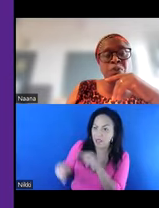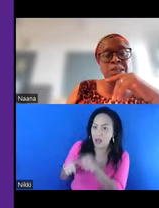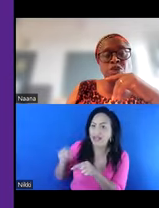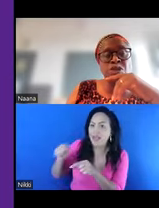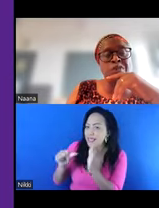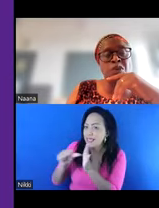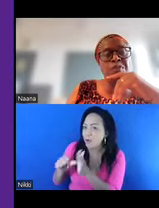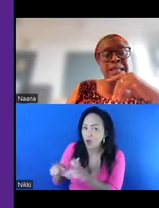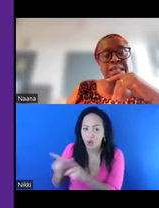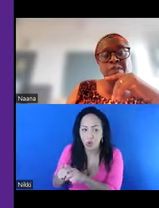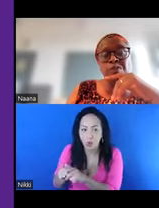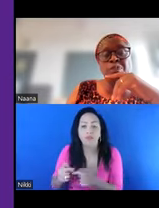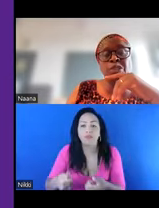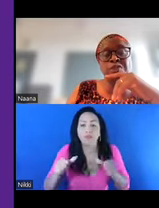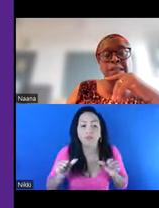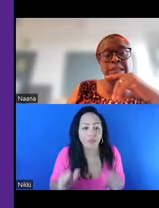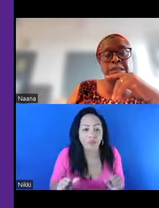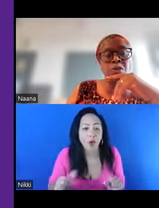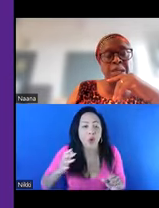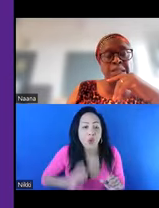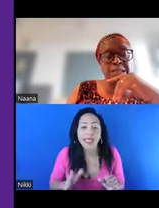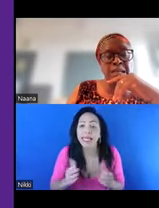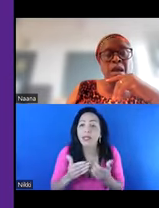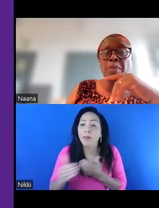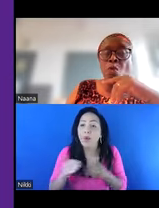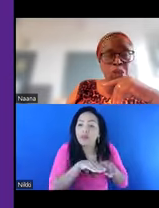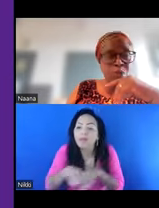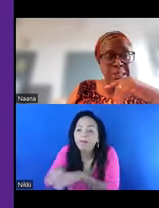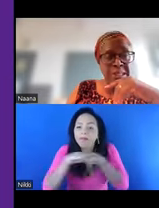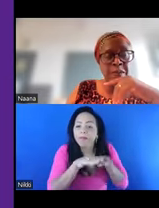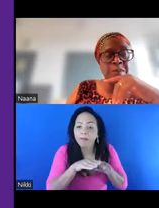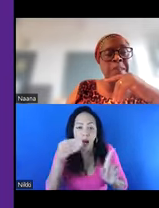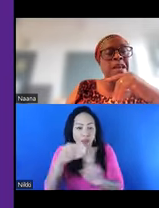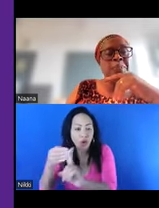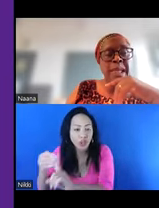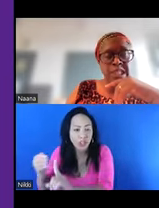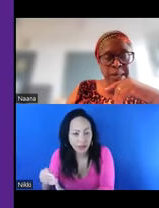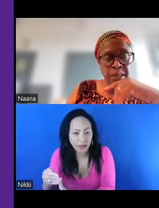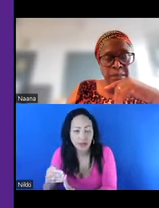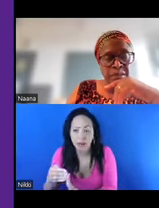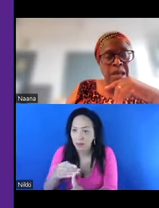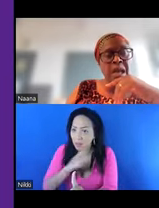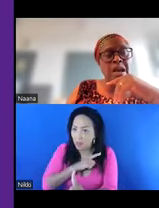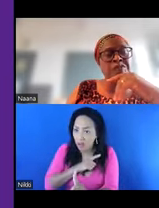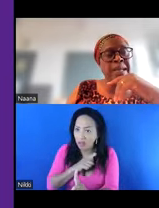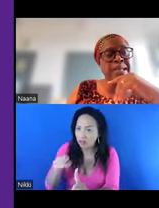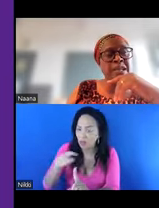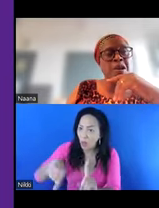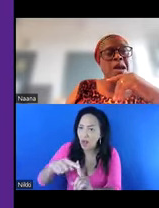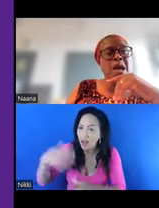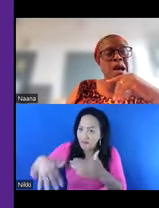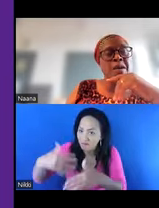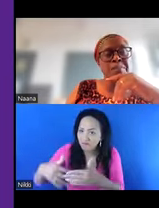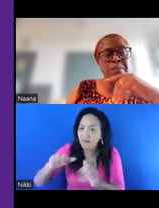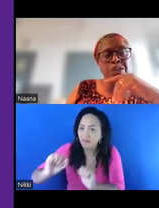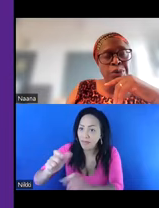approaches that should involve active involvement of affected communities. But what do we see? Piecemeal funding,